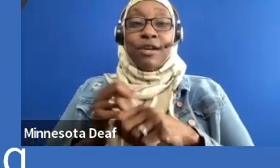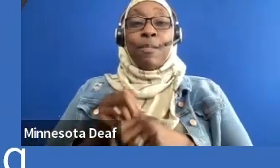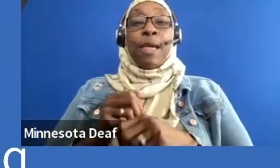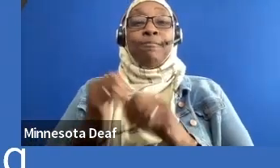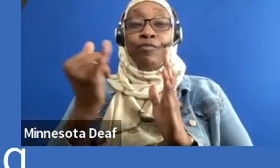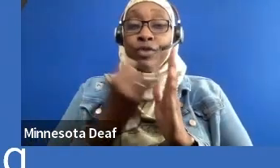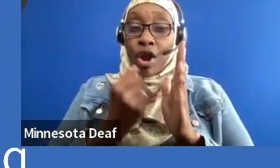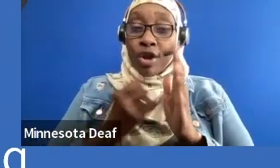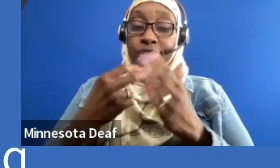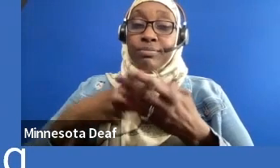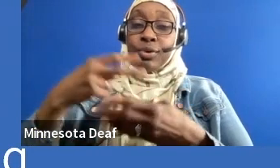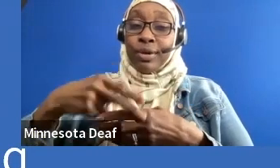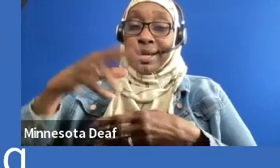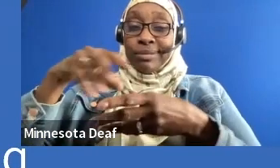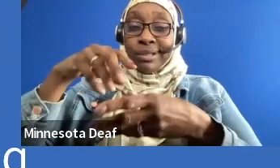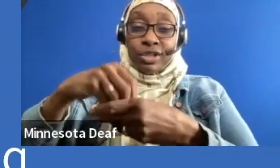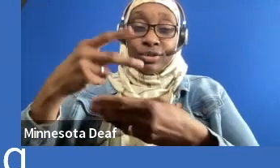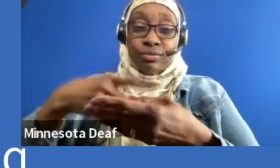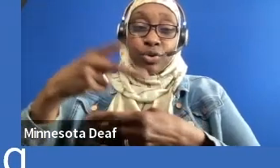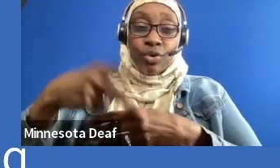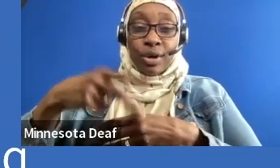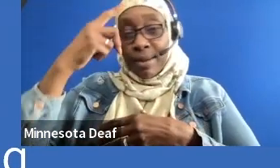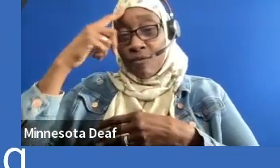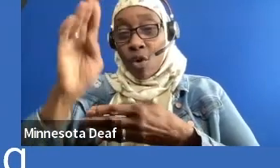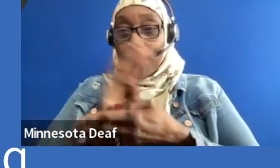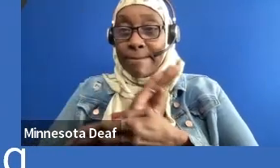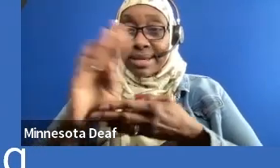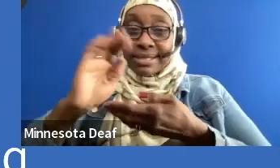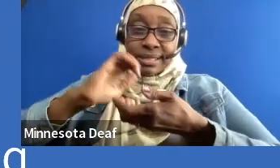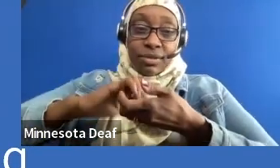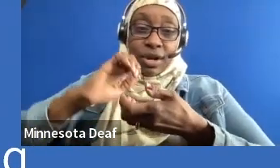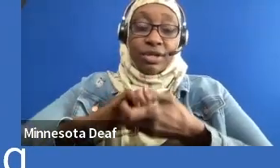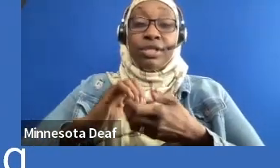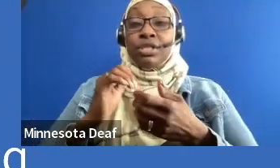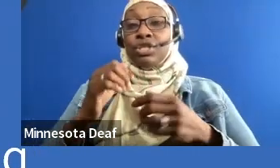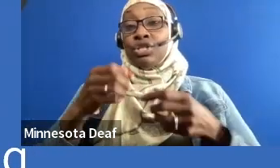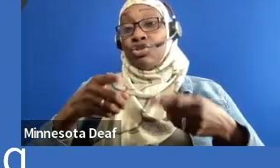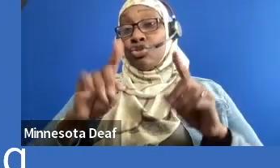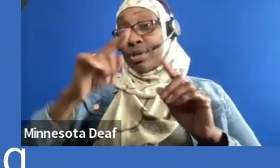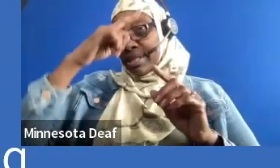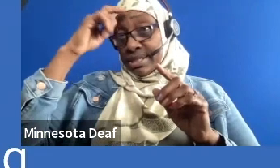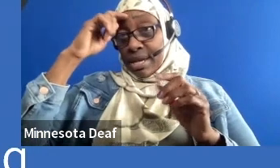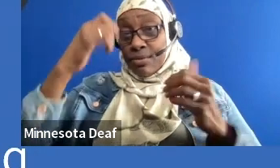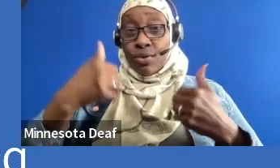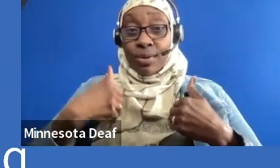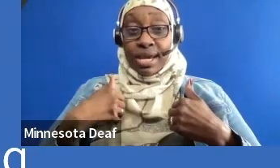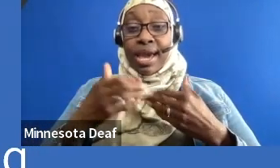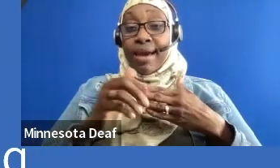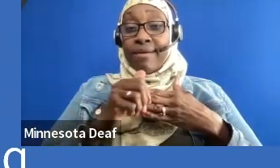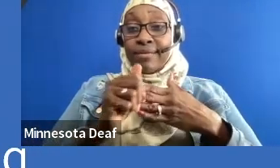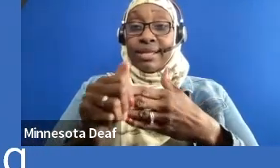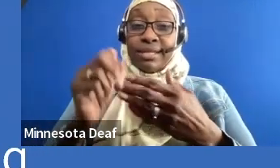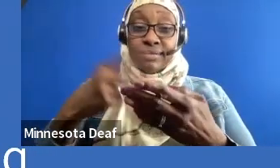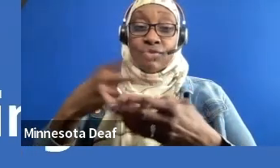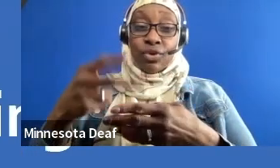partners. And over the summer, we have Youth Leadership Forum and Young Leaders Rising. I'll start getting into a little bit more about